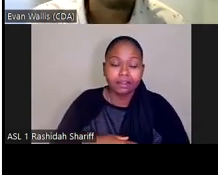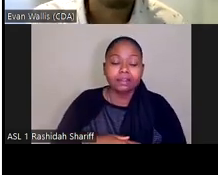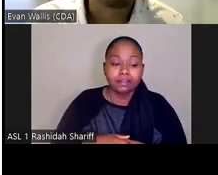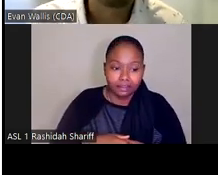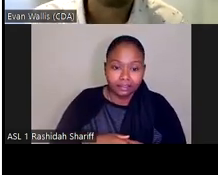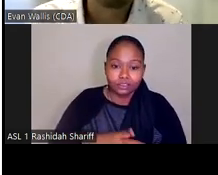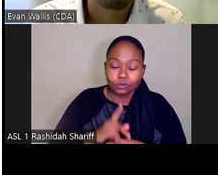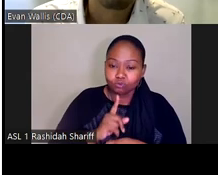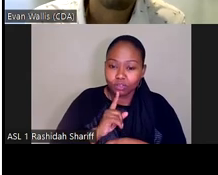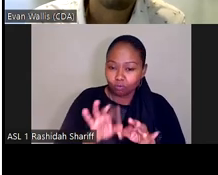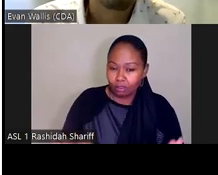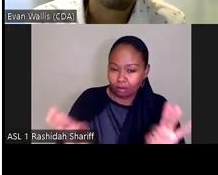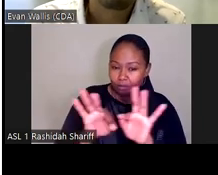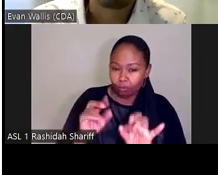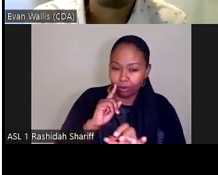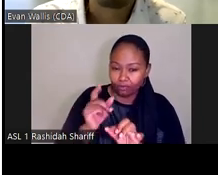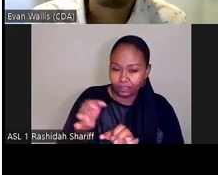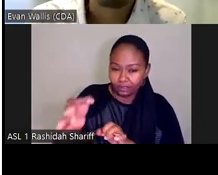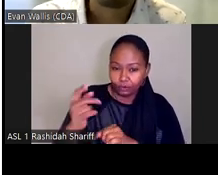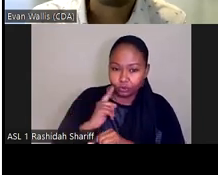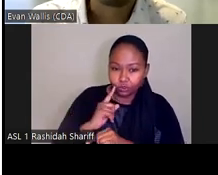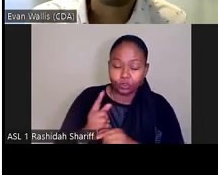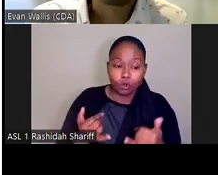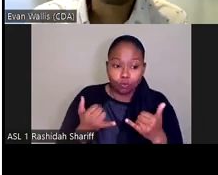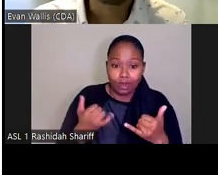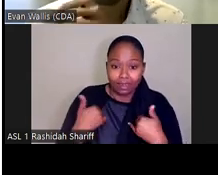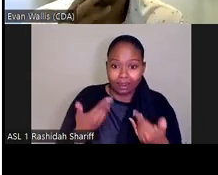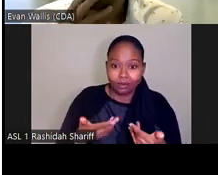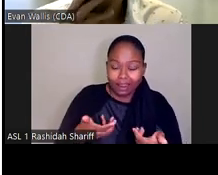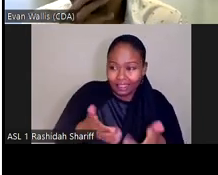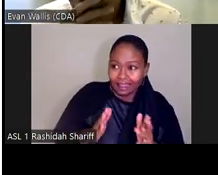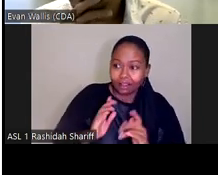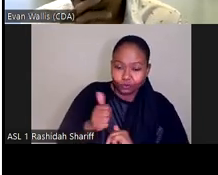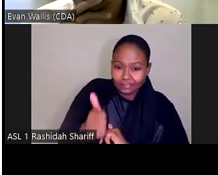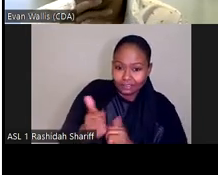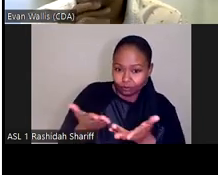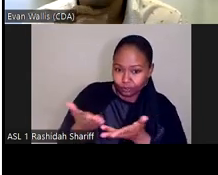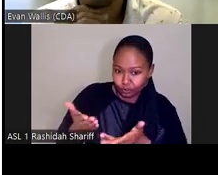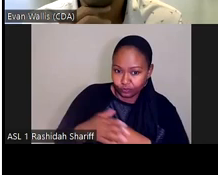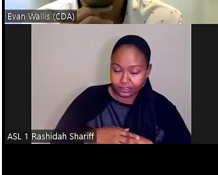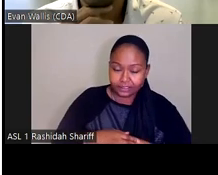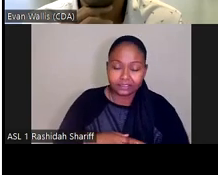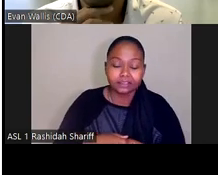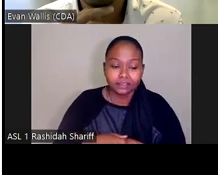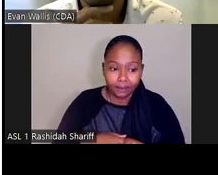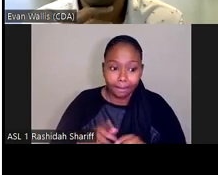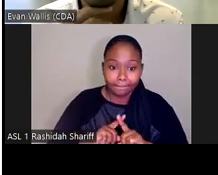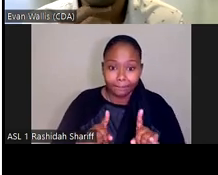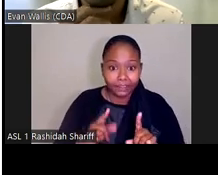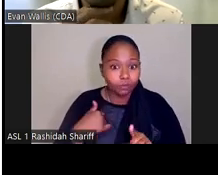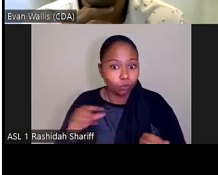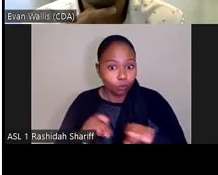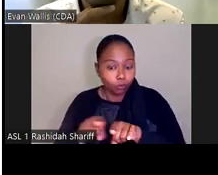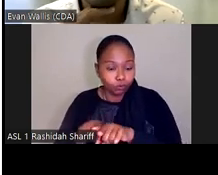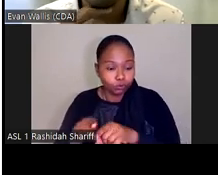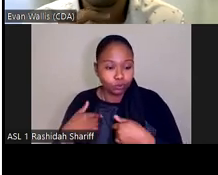important for us. So that's different than our current state. We'll certainly allow for a lot of that self-service on the DDA because there's definitely a need for that. However, we're going to conduct some